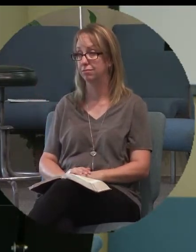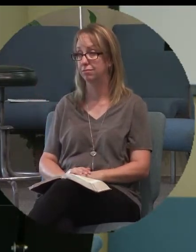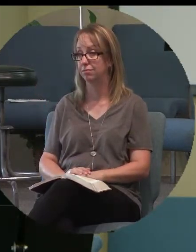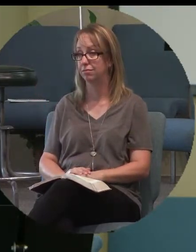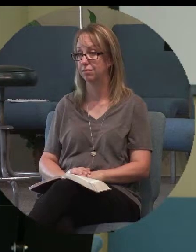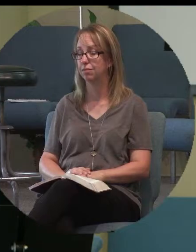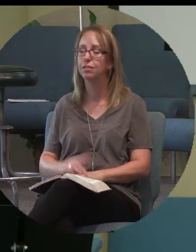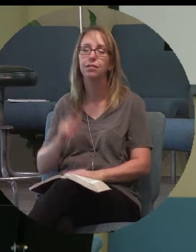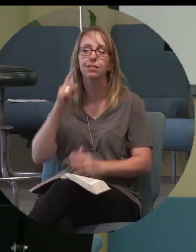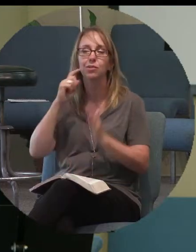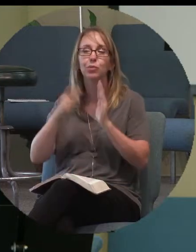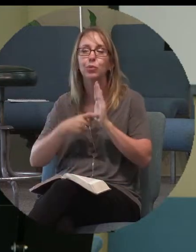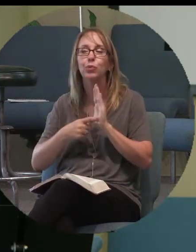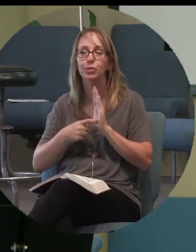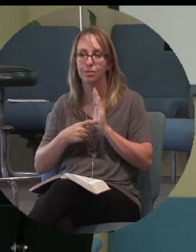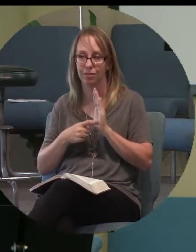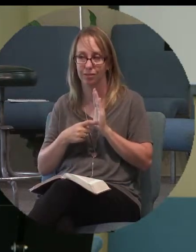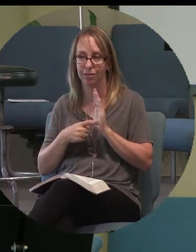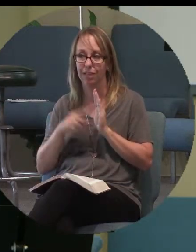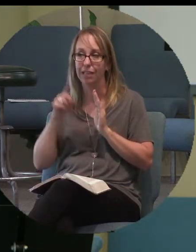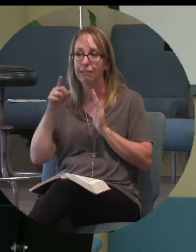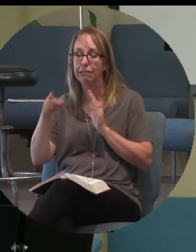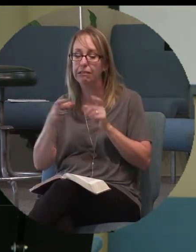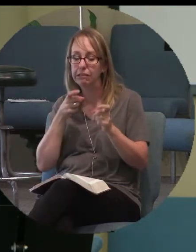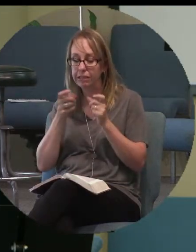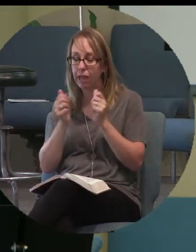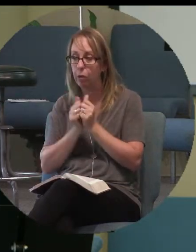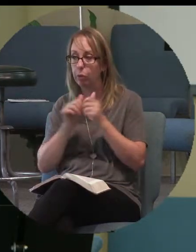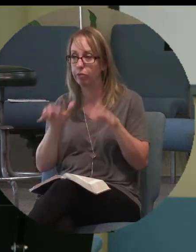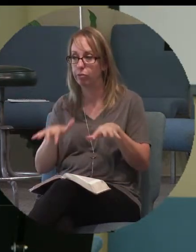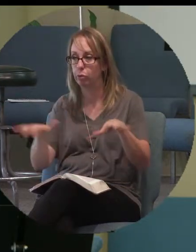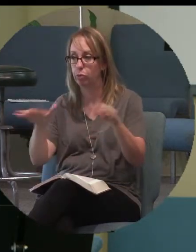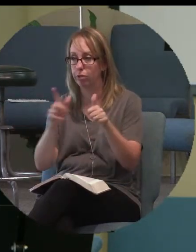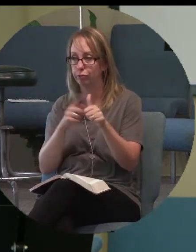But notice that he dealt with the crowd first.